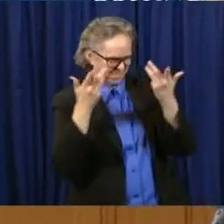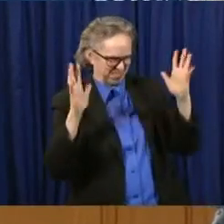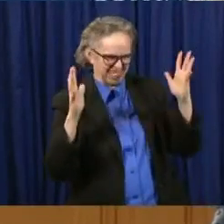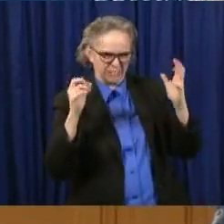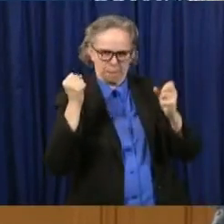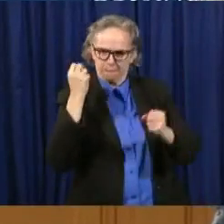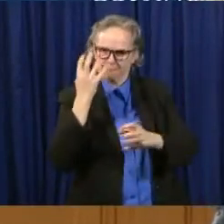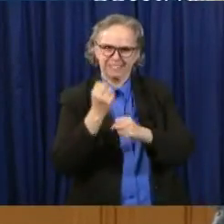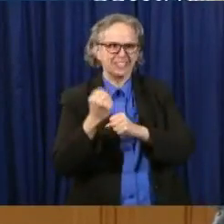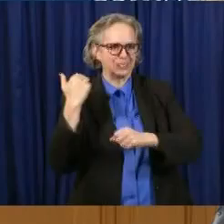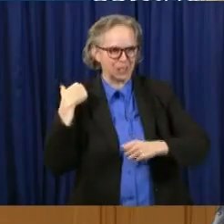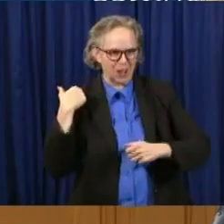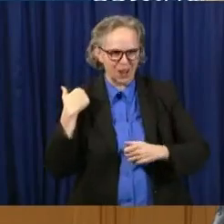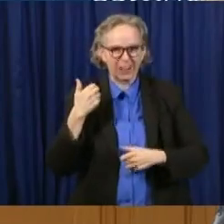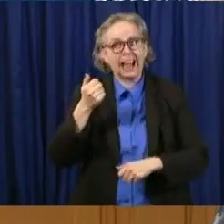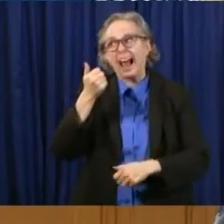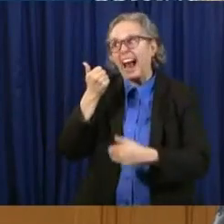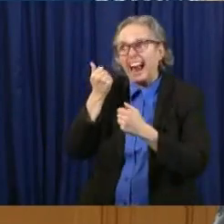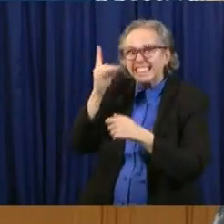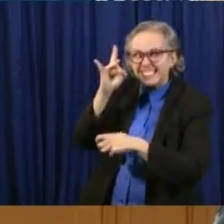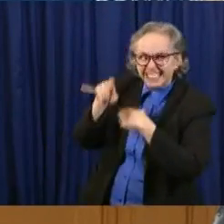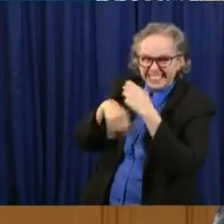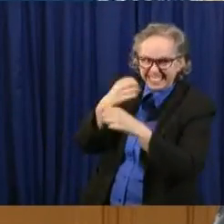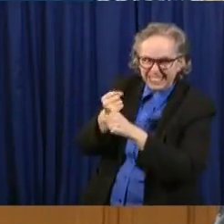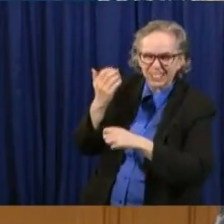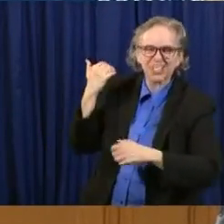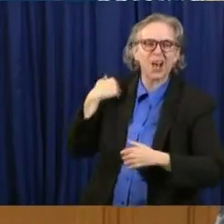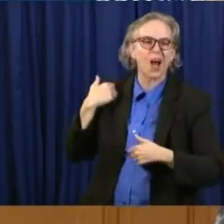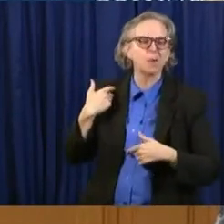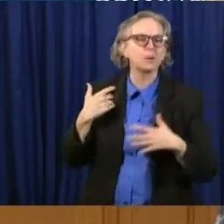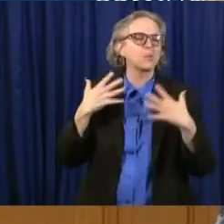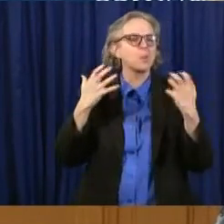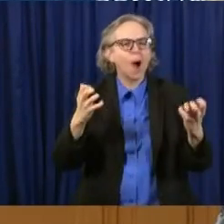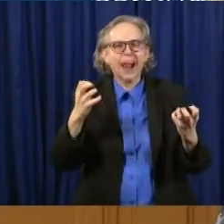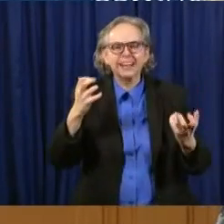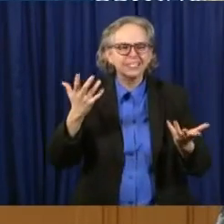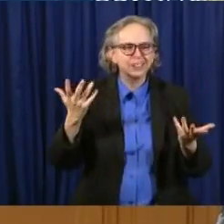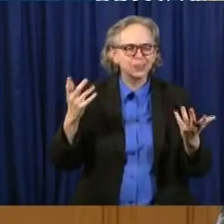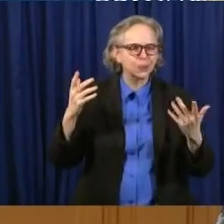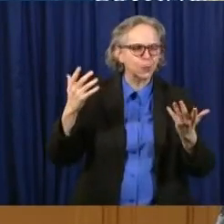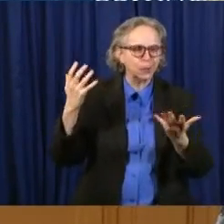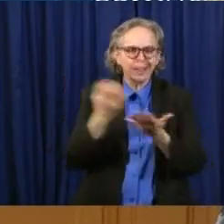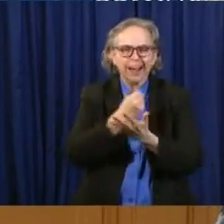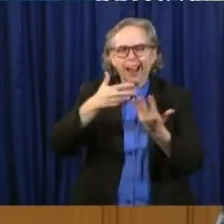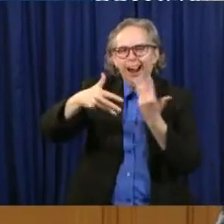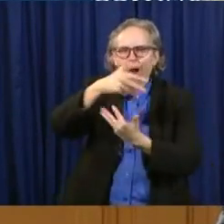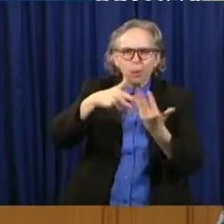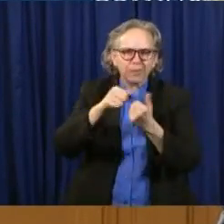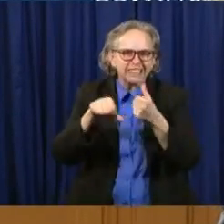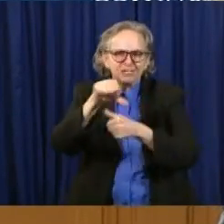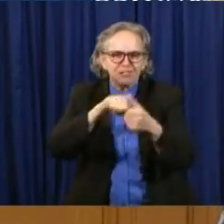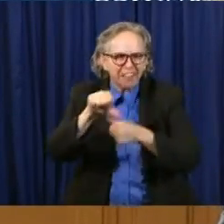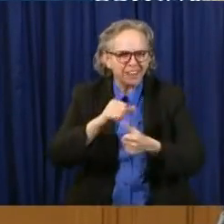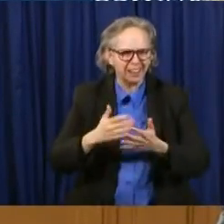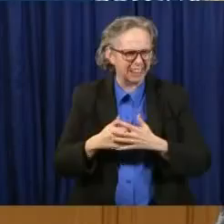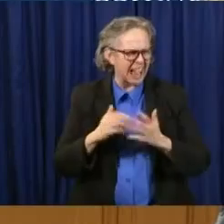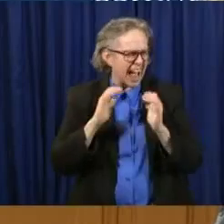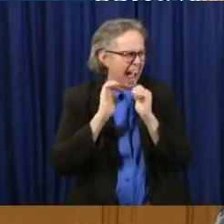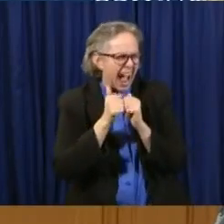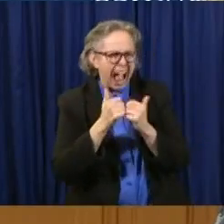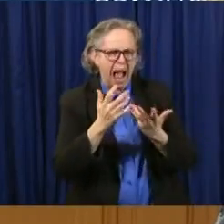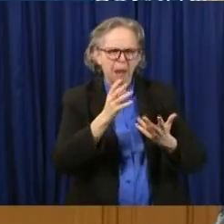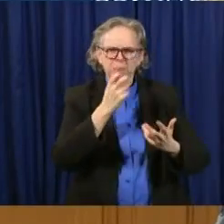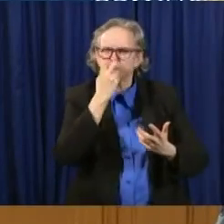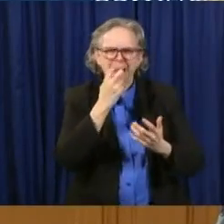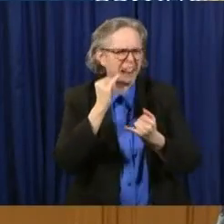for reasons to interact with each other. I was saying, how do you pronounce that last name? And then, here we are, you know,